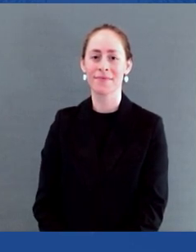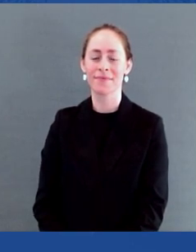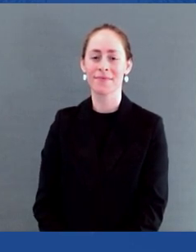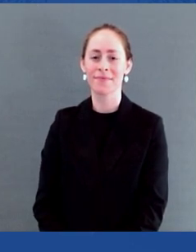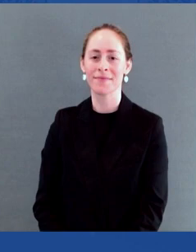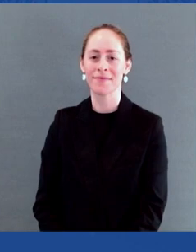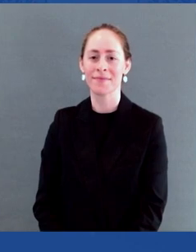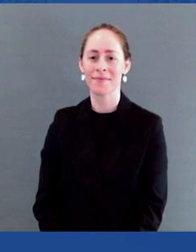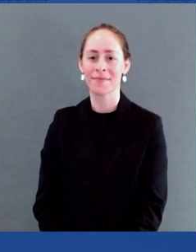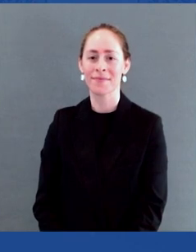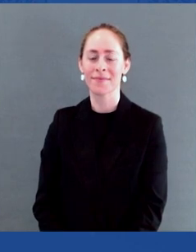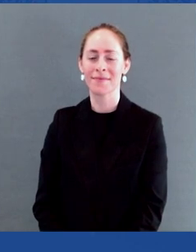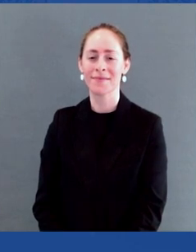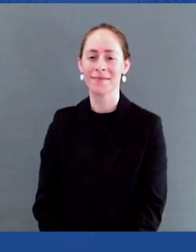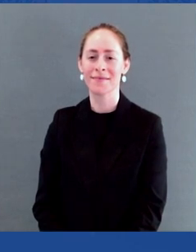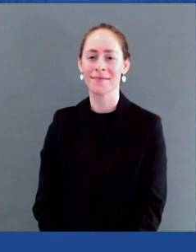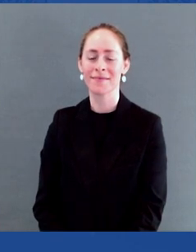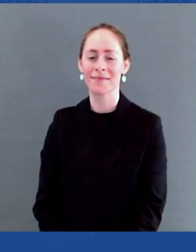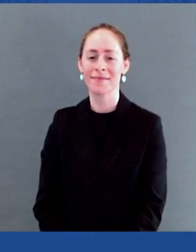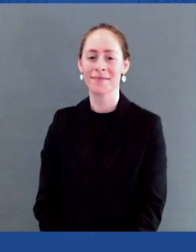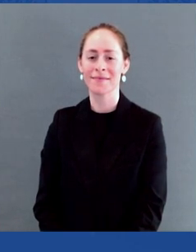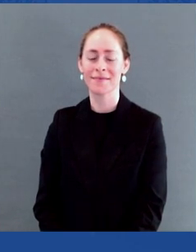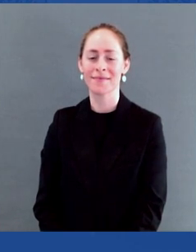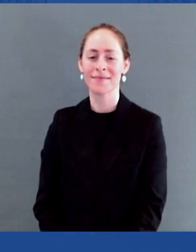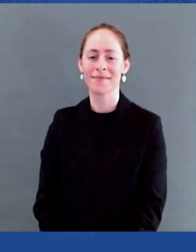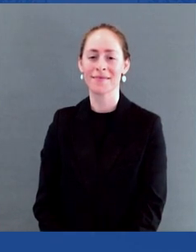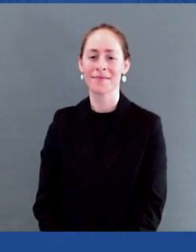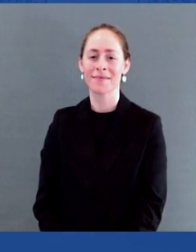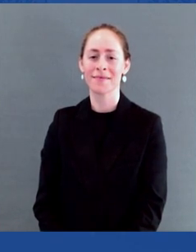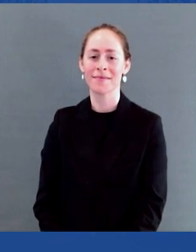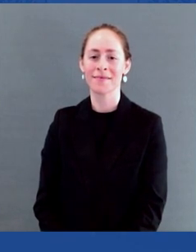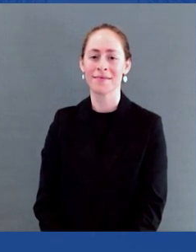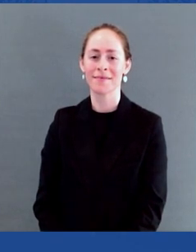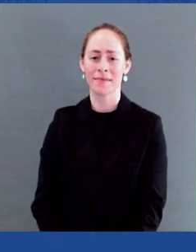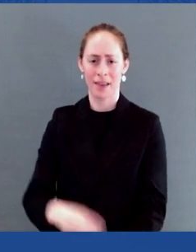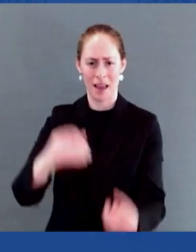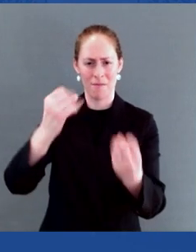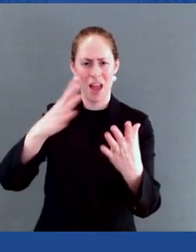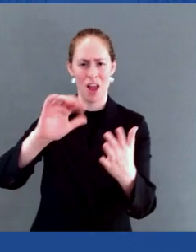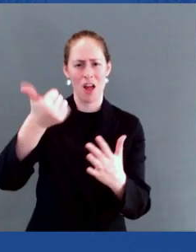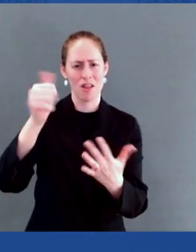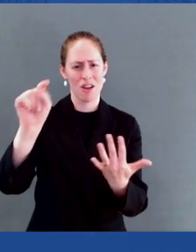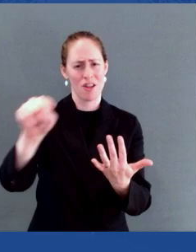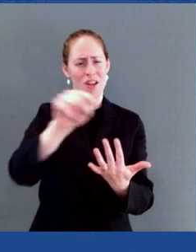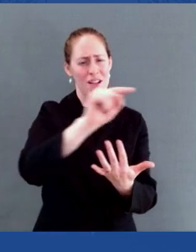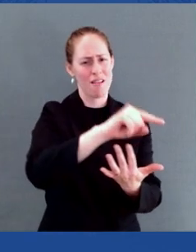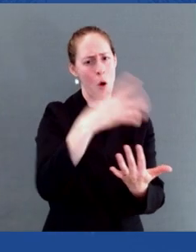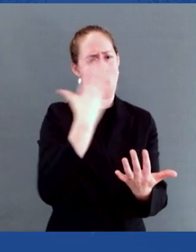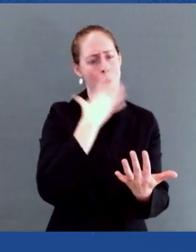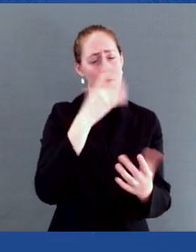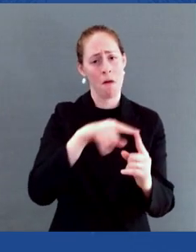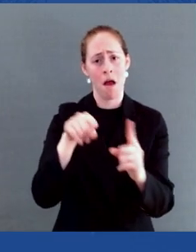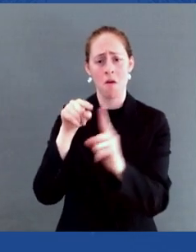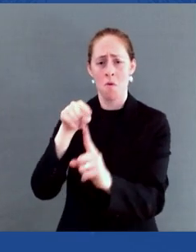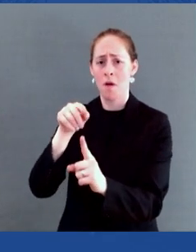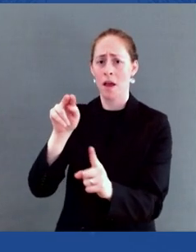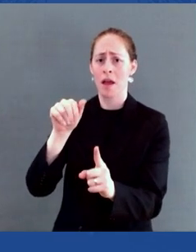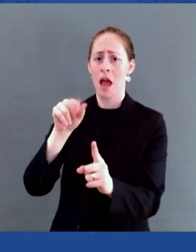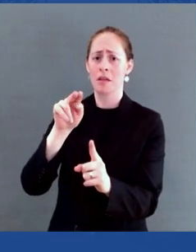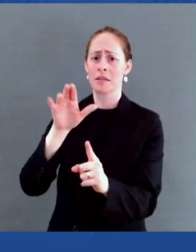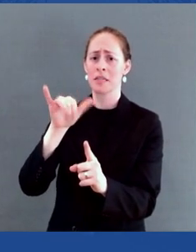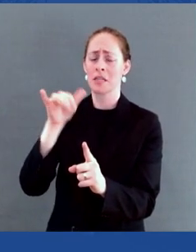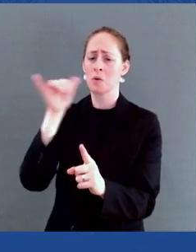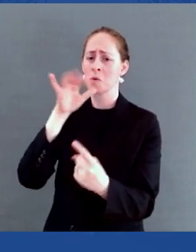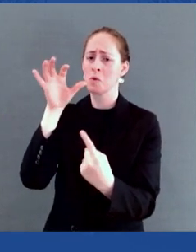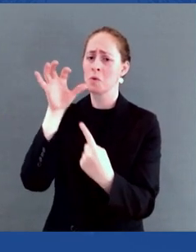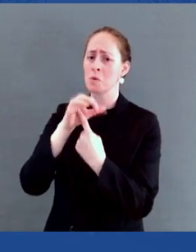There were many others behind her as well. But, Nancy, not a joke. You were the one who started that fight in a way that